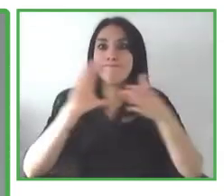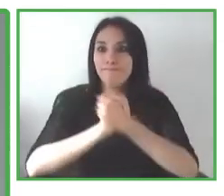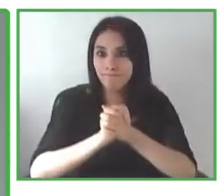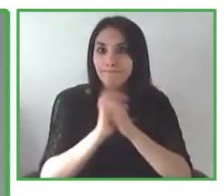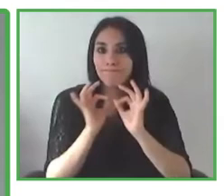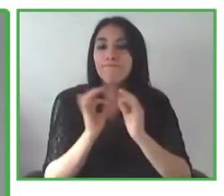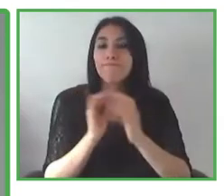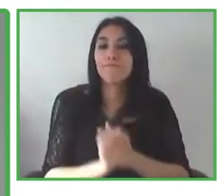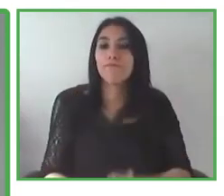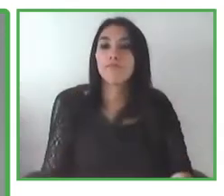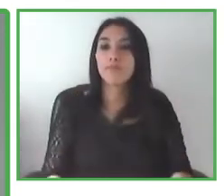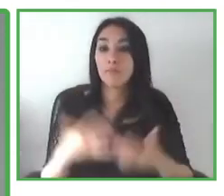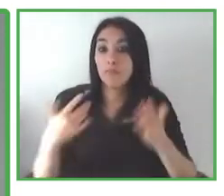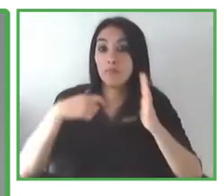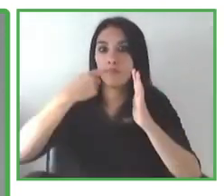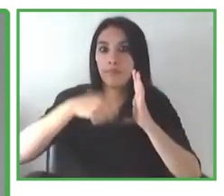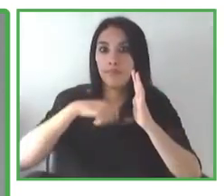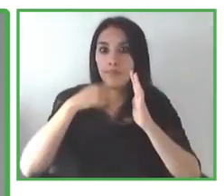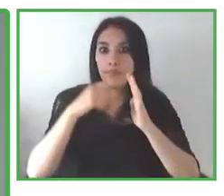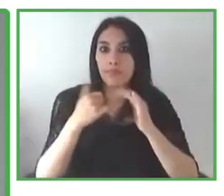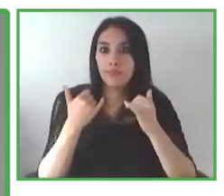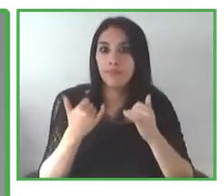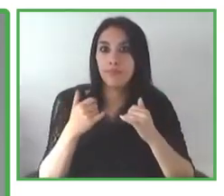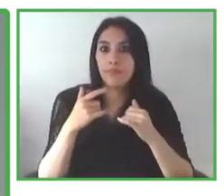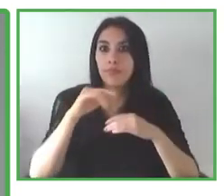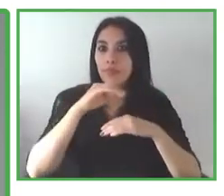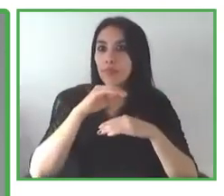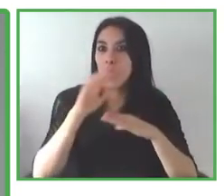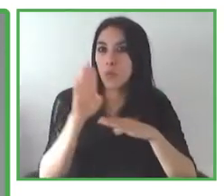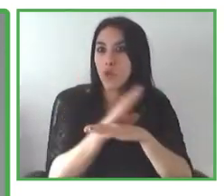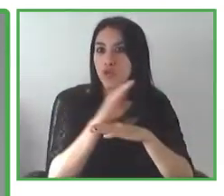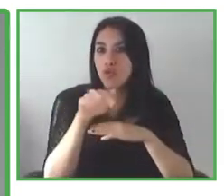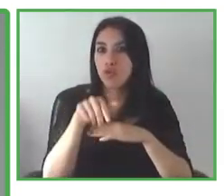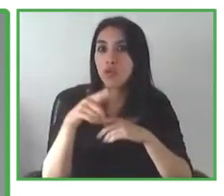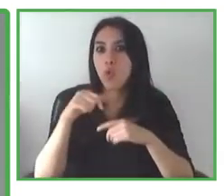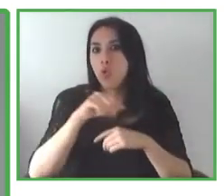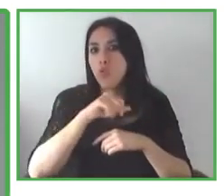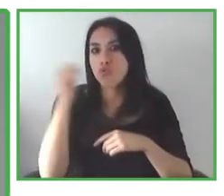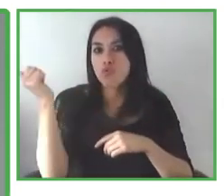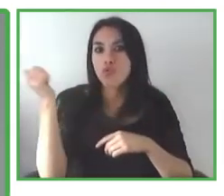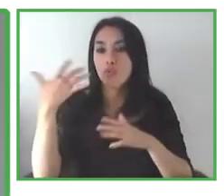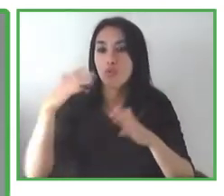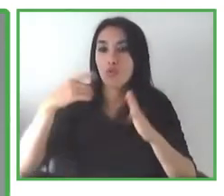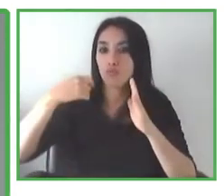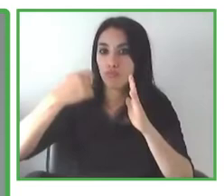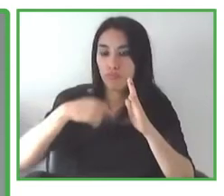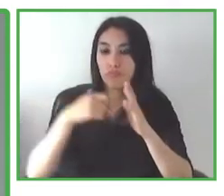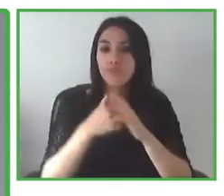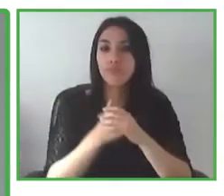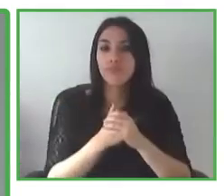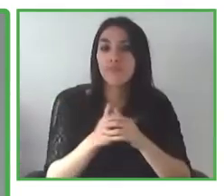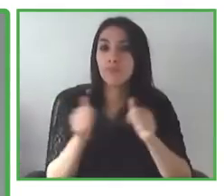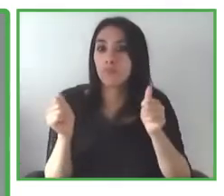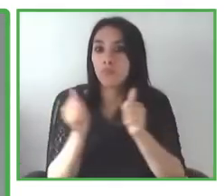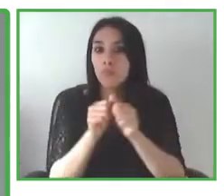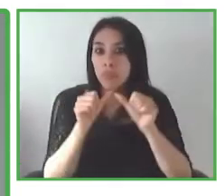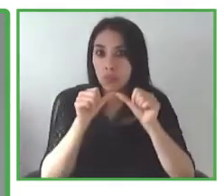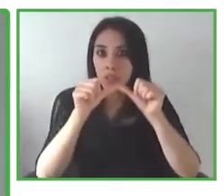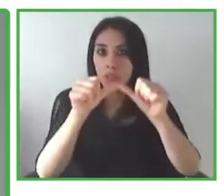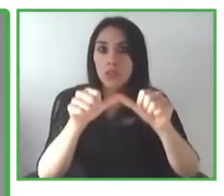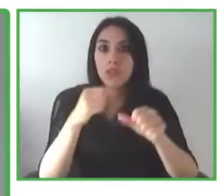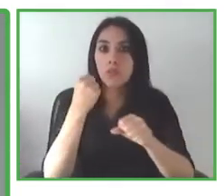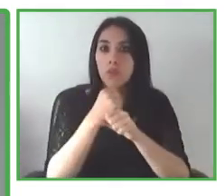together Zero Project Impact Transfer. Zero Project Impact Transfer is all about sharing, about learning, about improving,